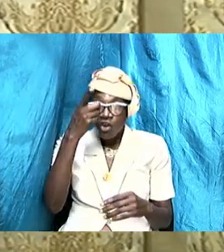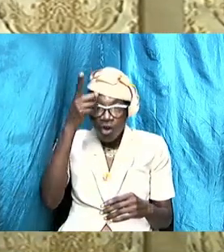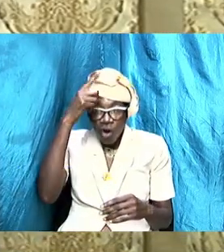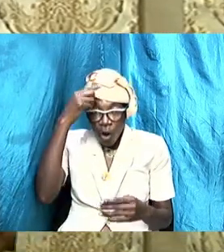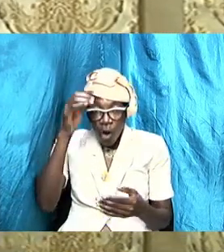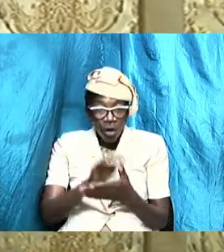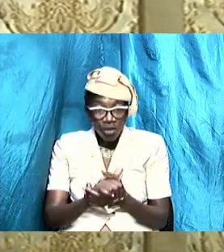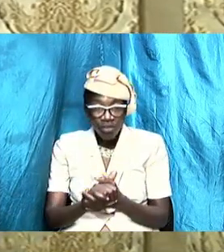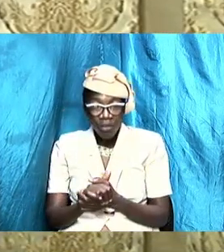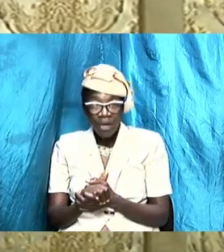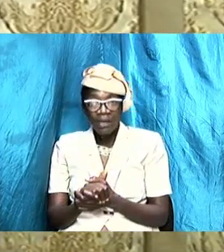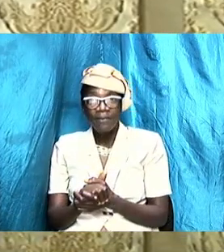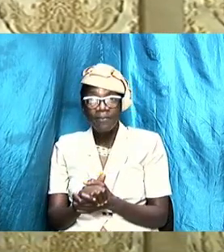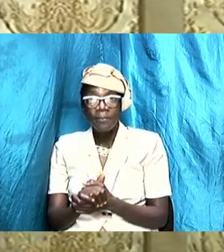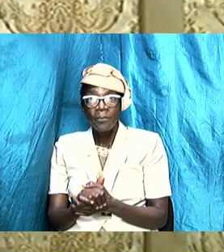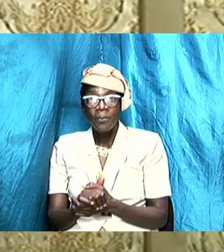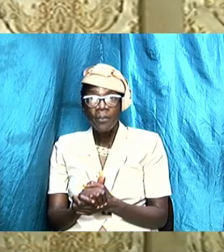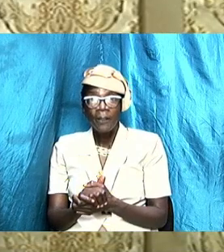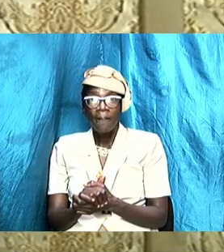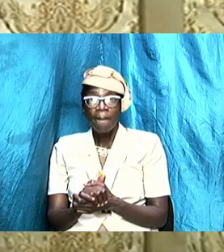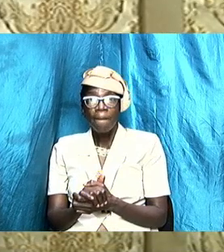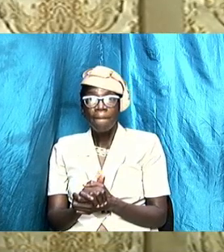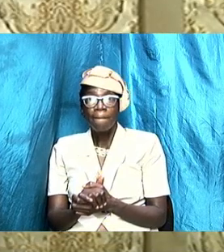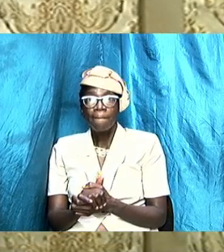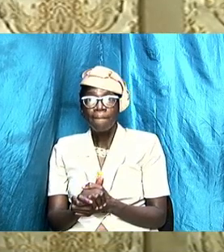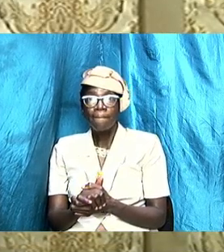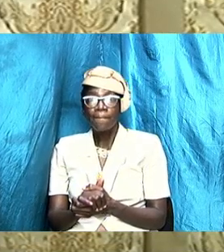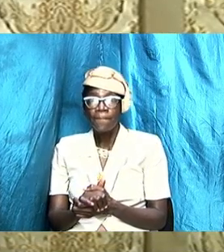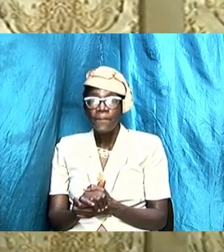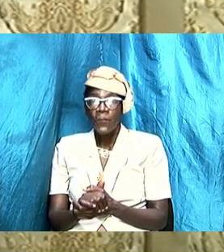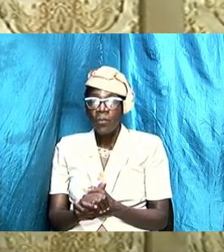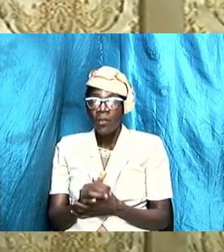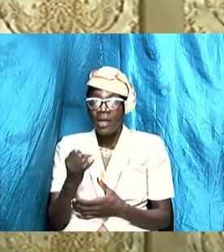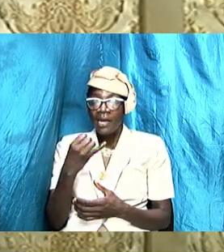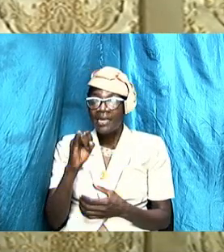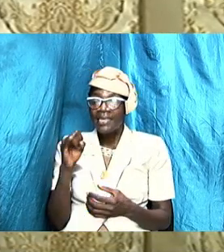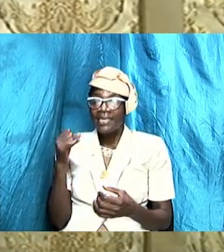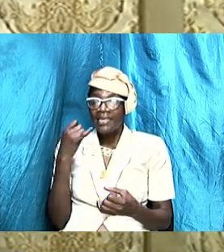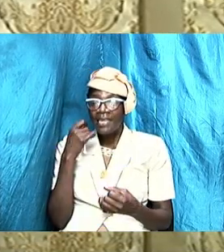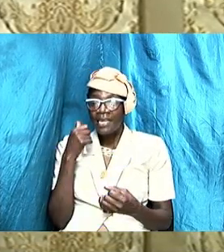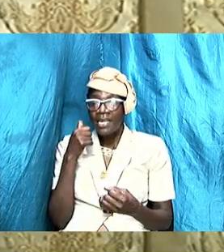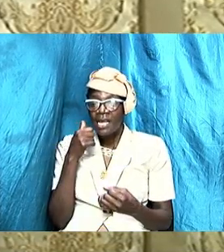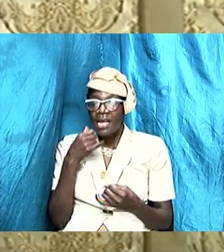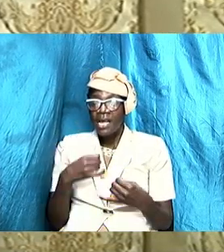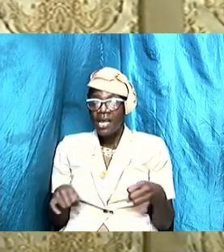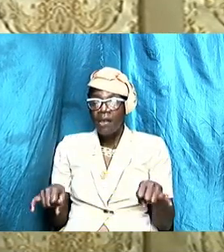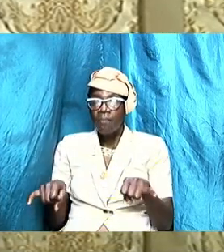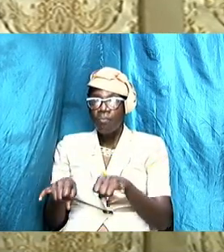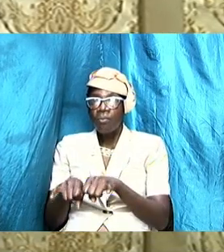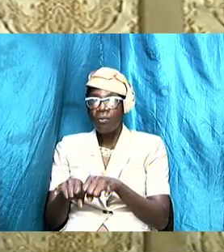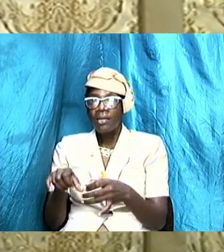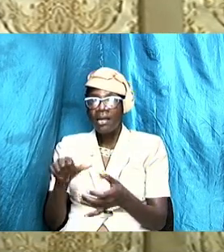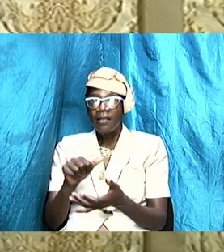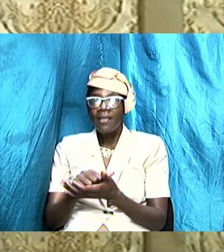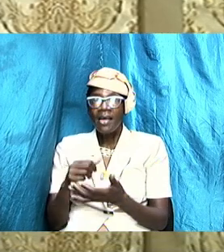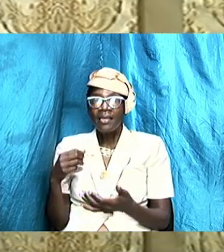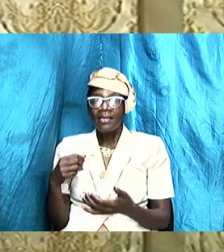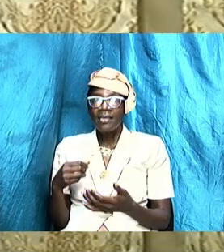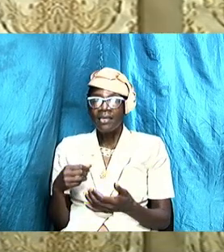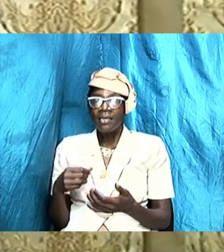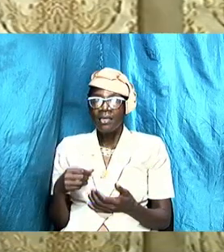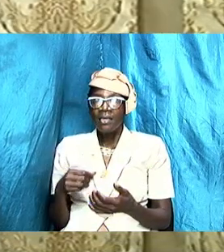just reiterating that for clarity it is important that we work together